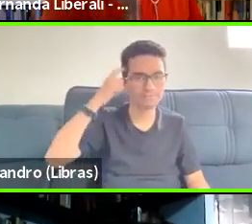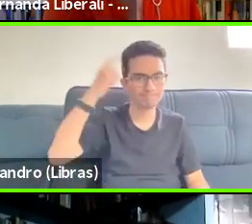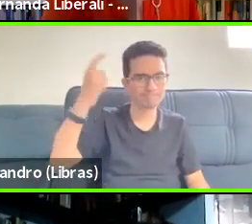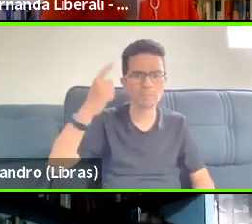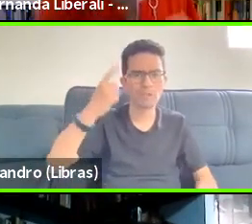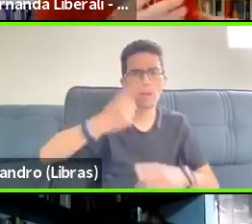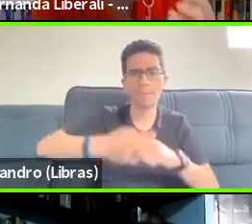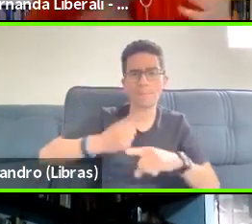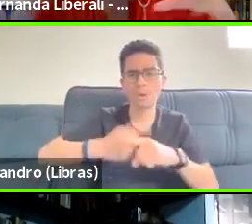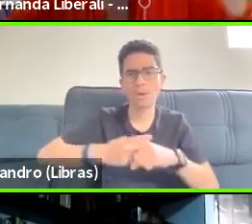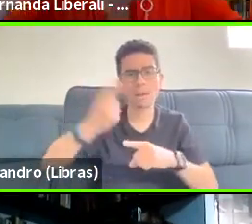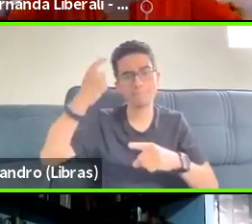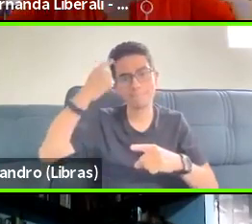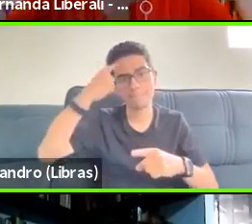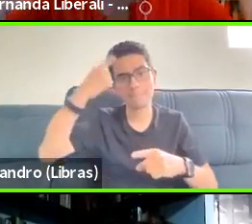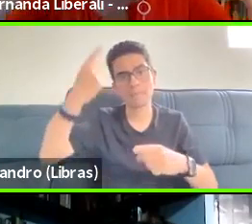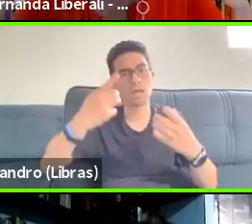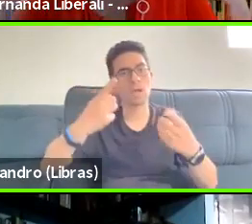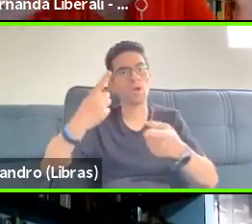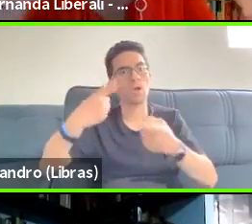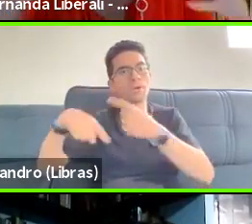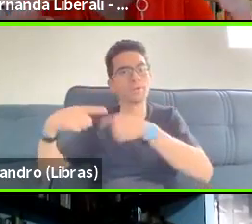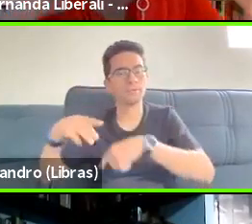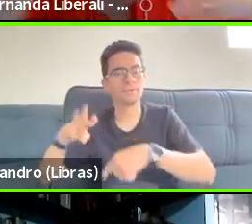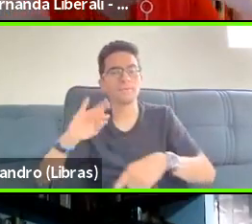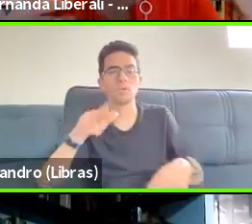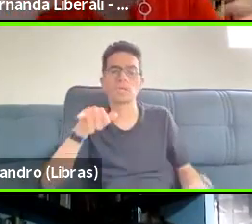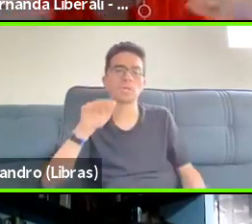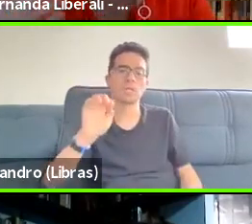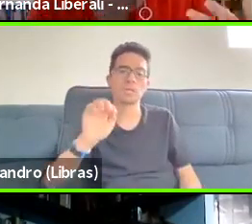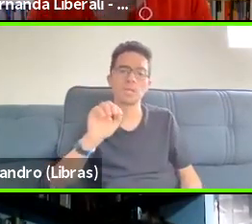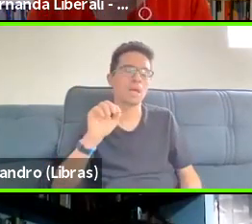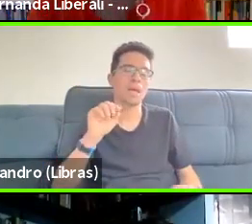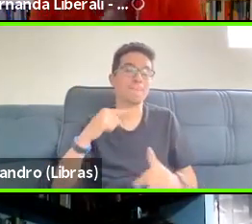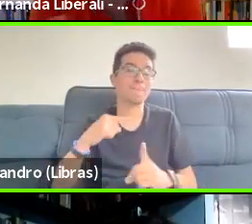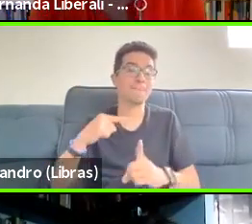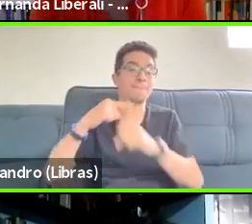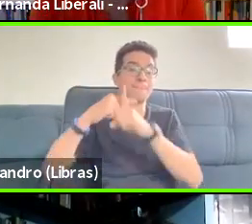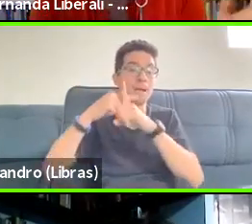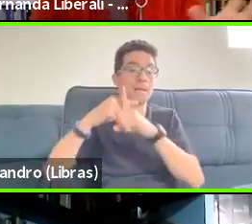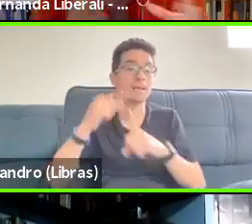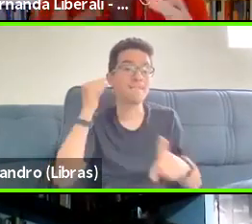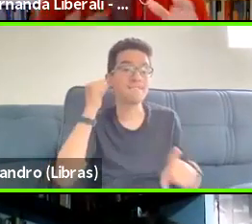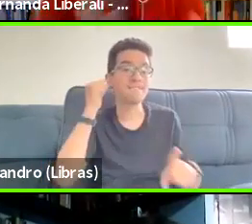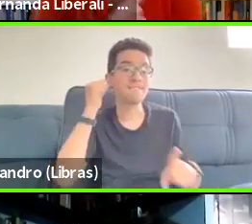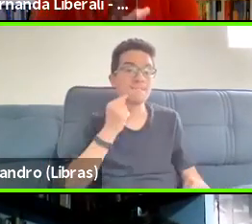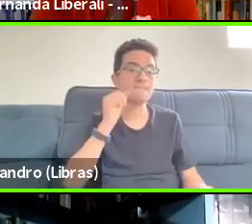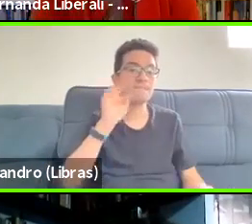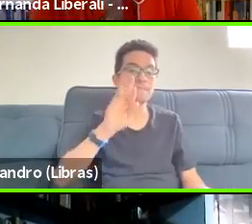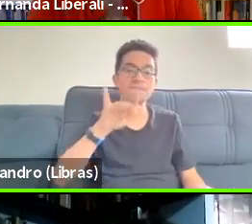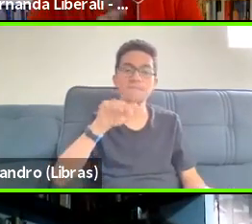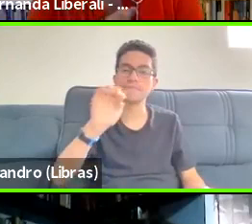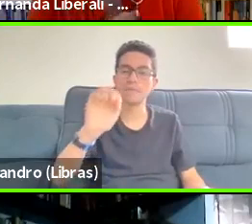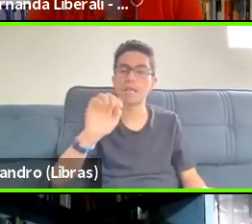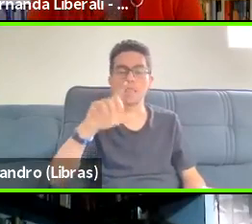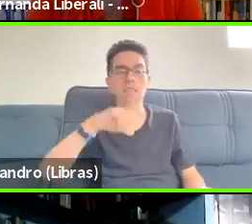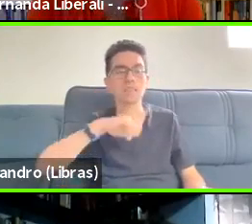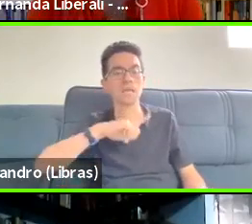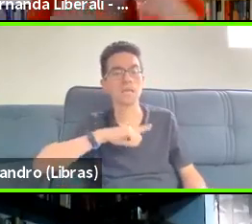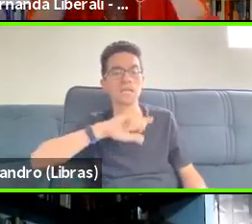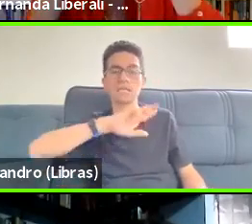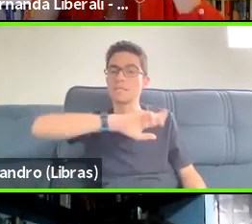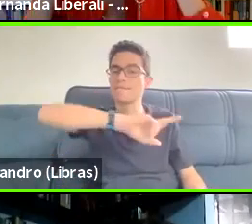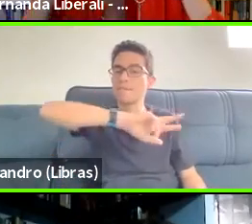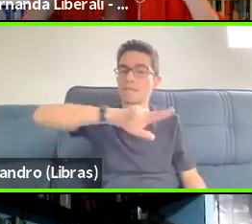and tradition, our reading of the, the, the multi multi literacy is different. So we call it engaged in the sense